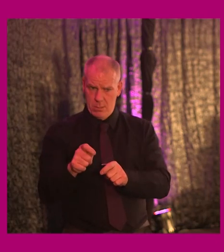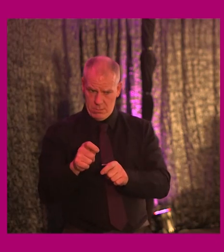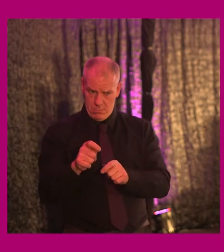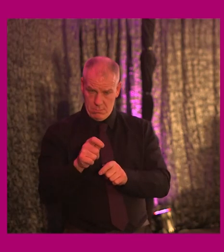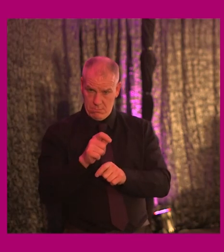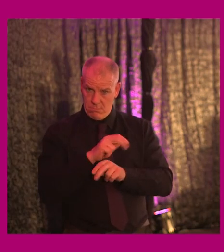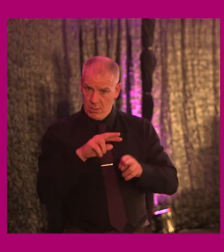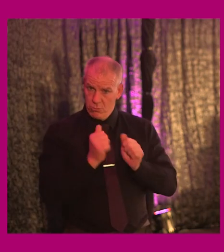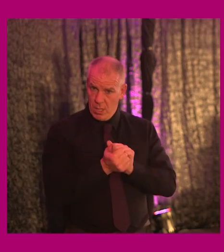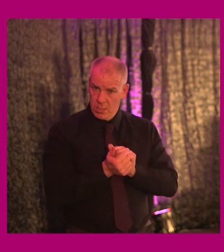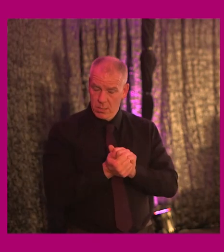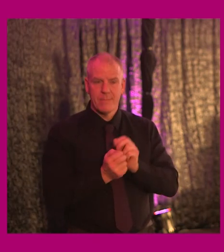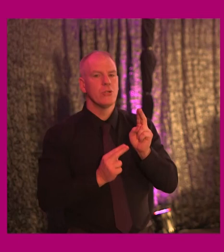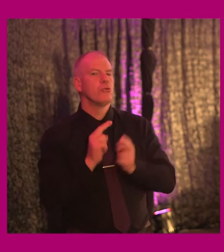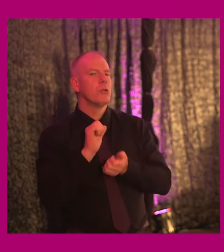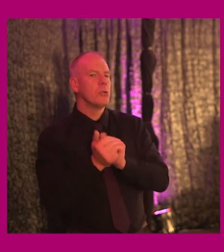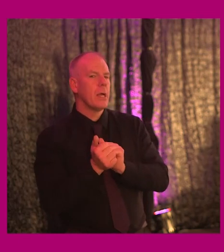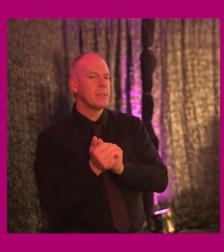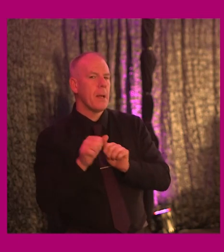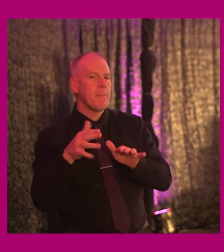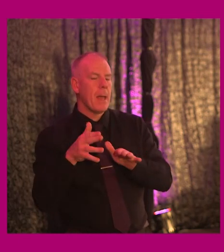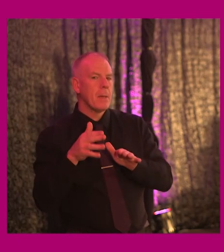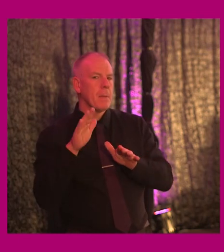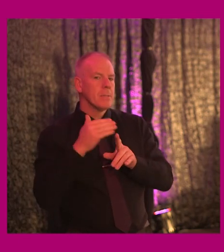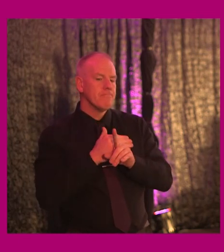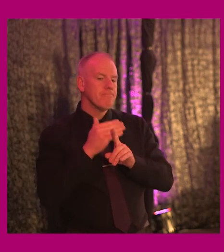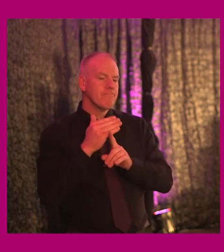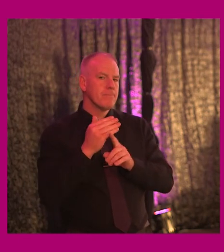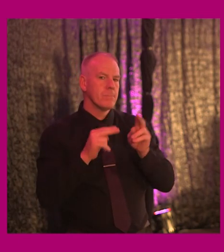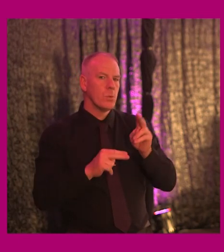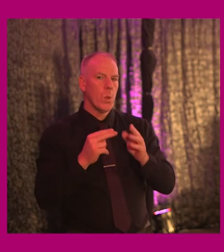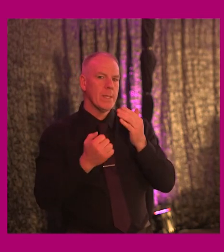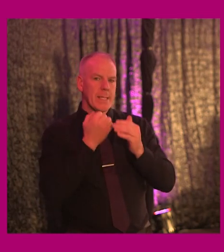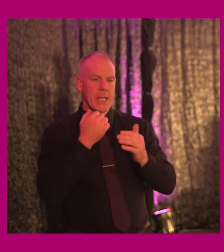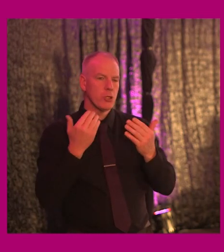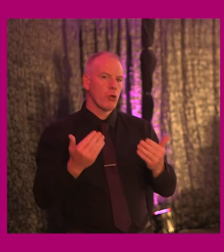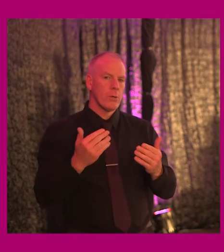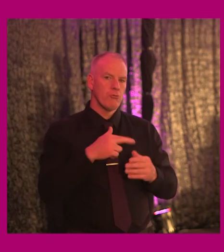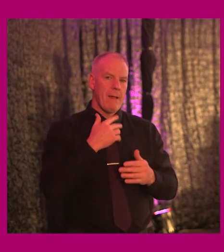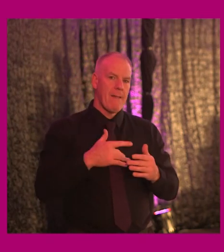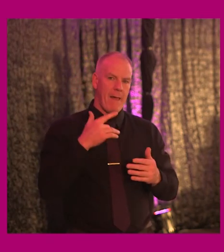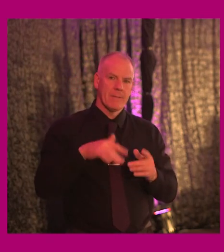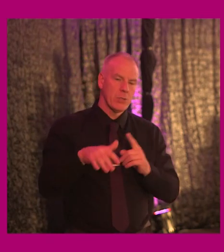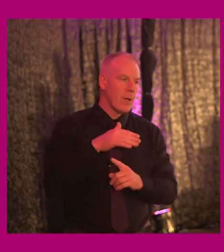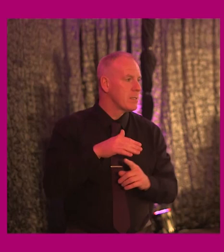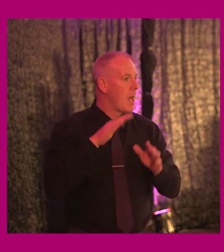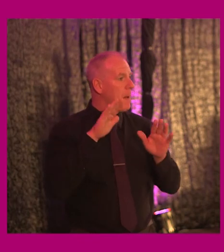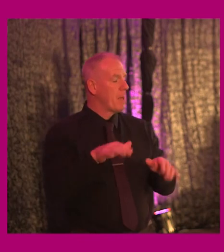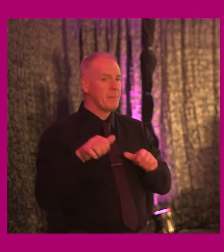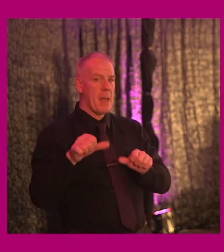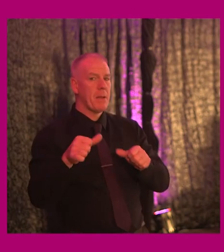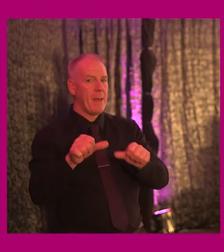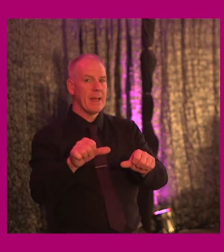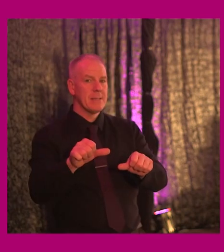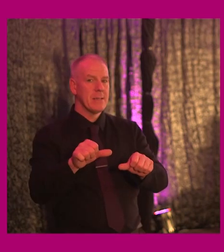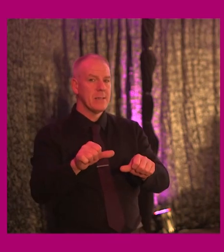Maybe it needs to change. Maybe it needs to be brought up to date with the current reality. And it certainly needs to be implemented as